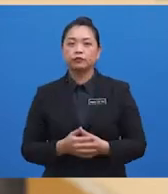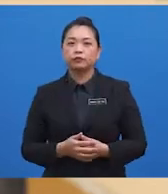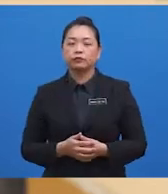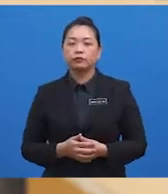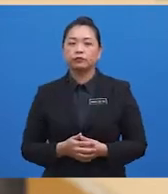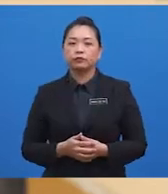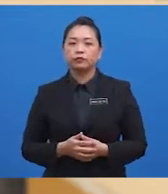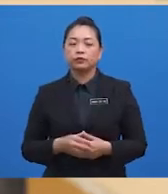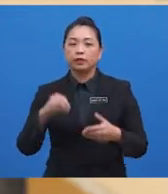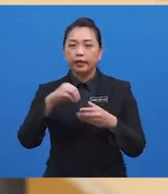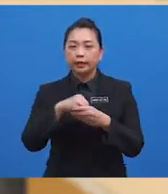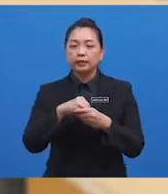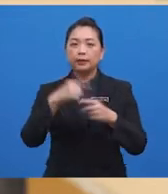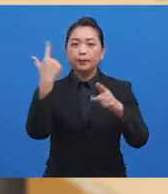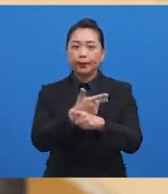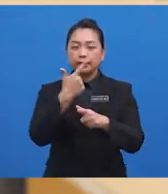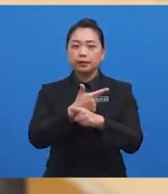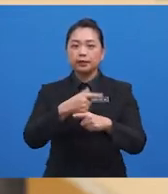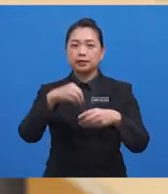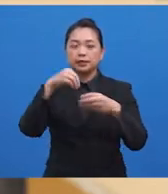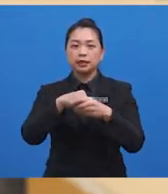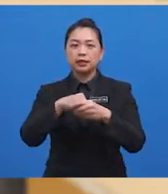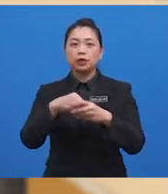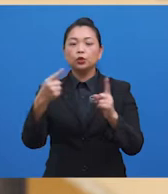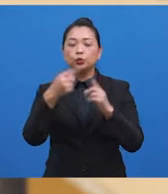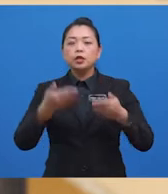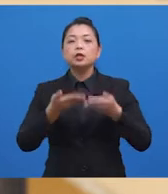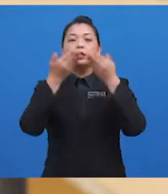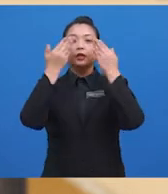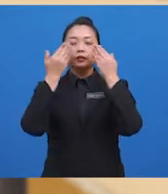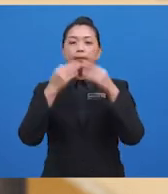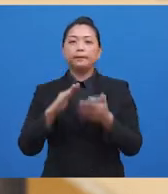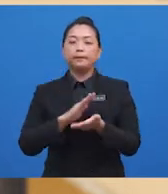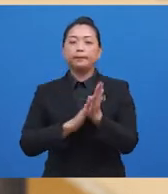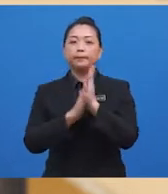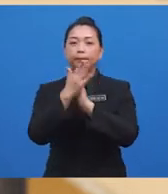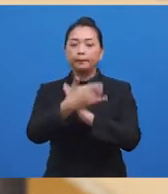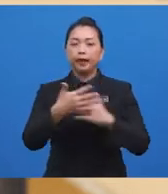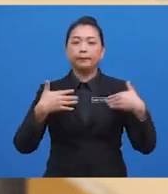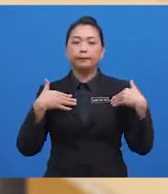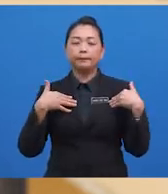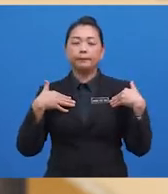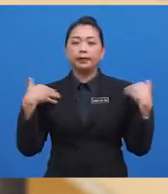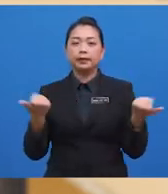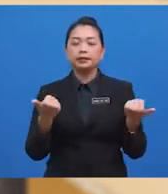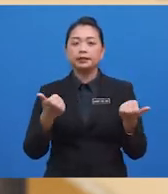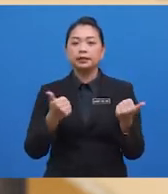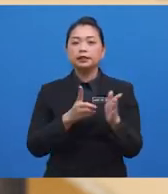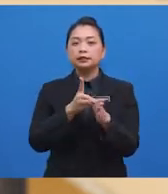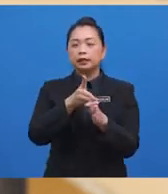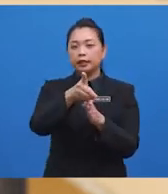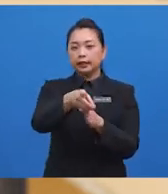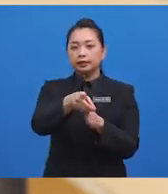A, it's a practice in which people produce and inhale vapours by placing e-liquid drops directly onto